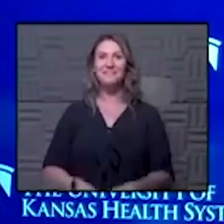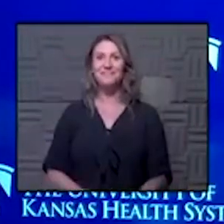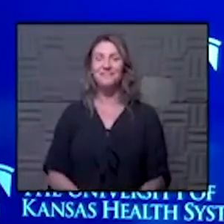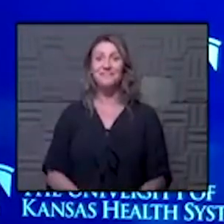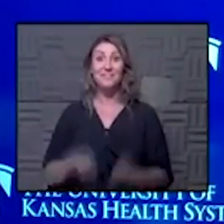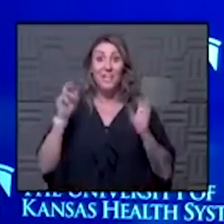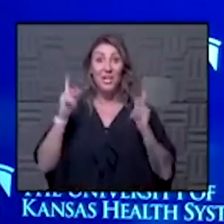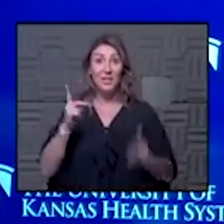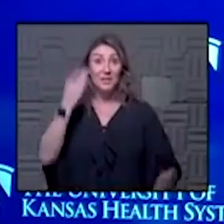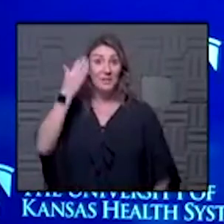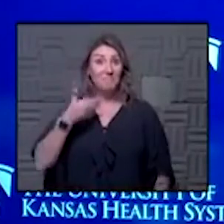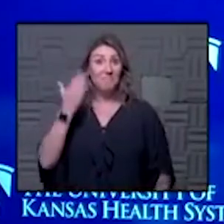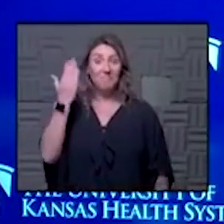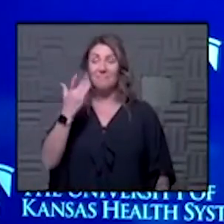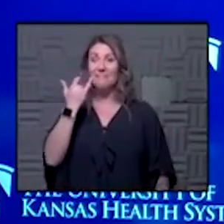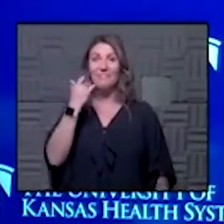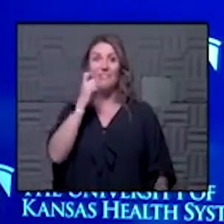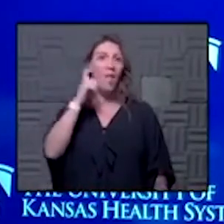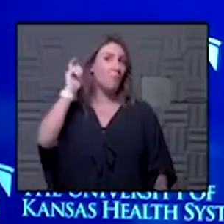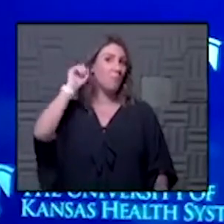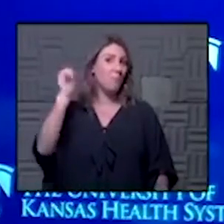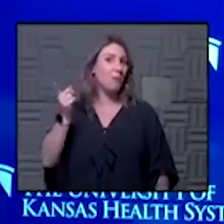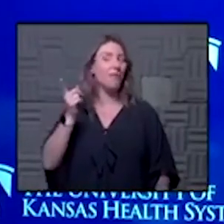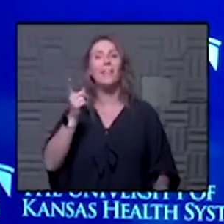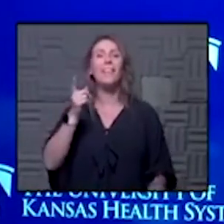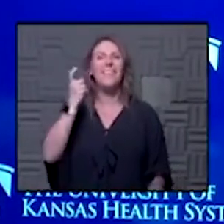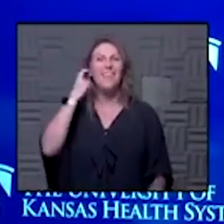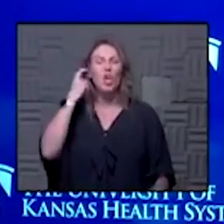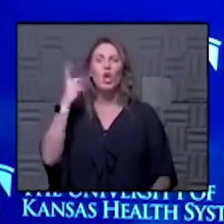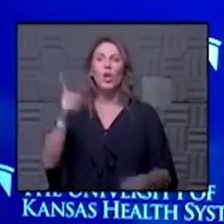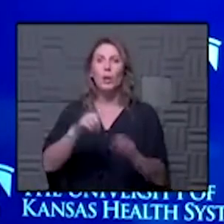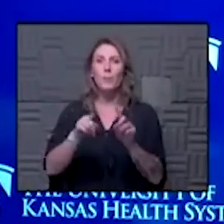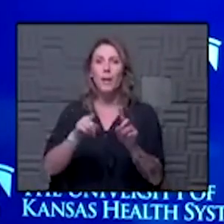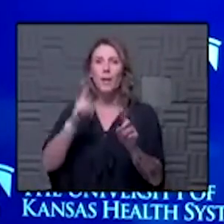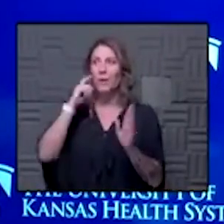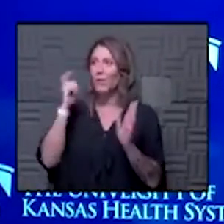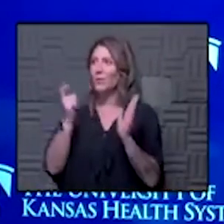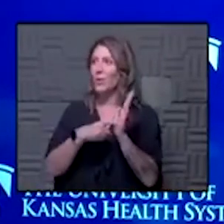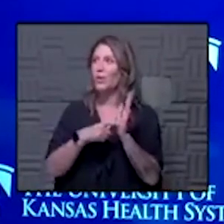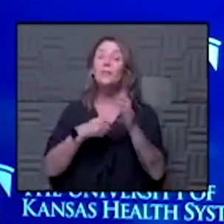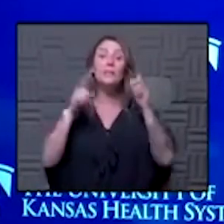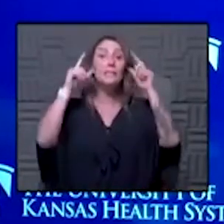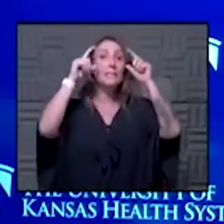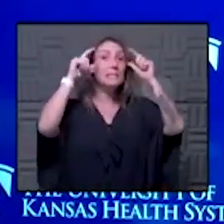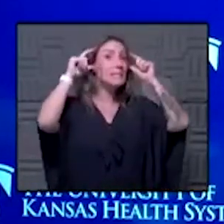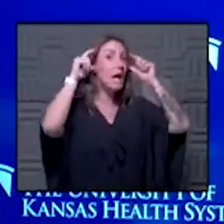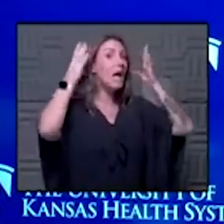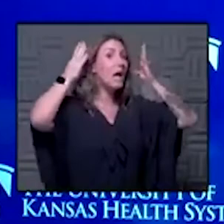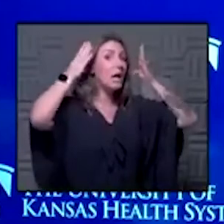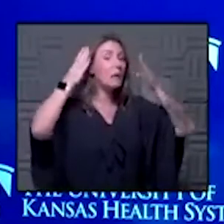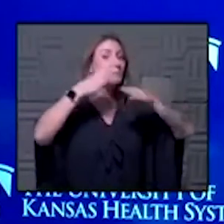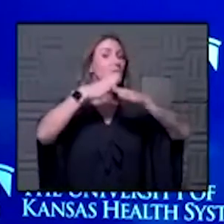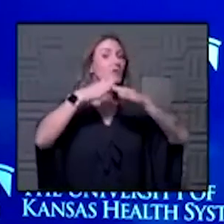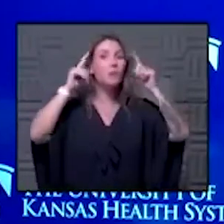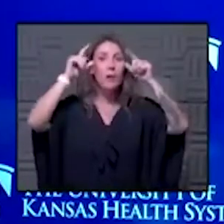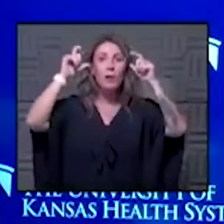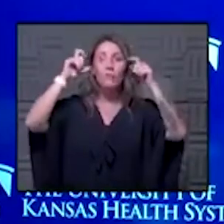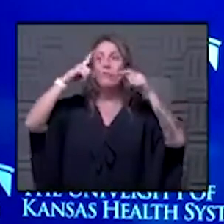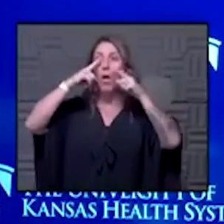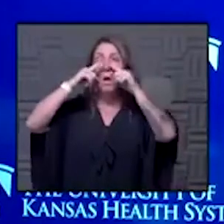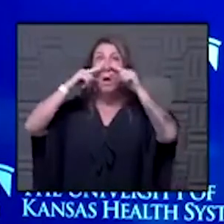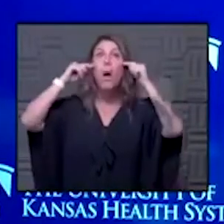okay there i go if i don't pull the thing out of my ear yep this is what it looks like and notice side shield front underneath